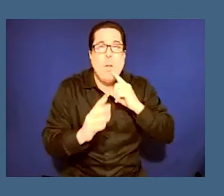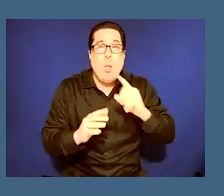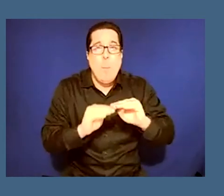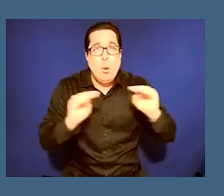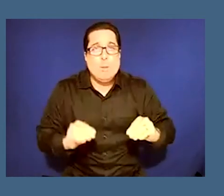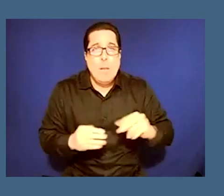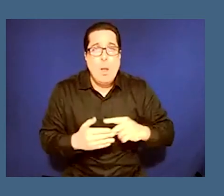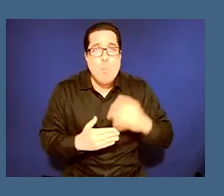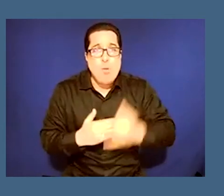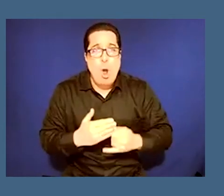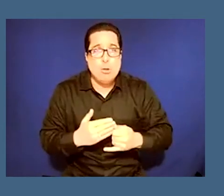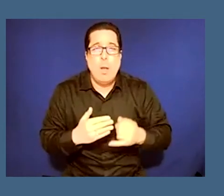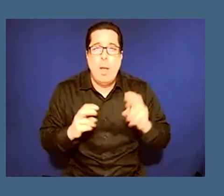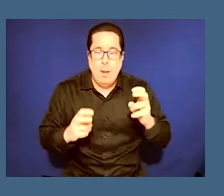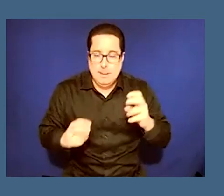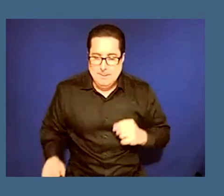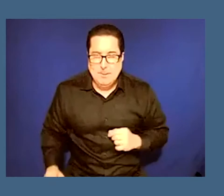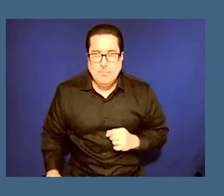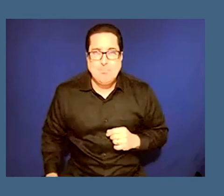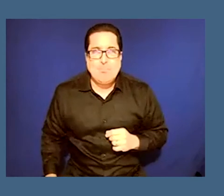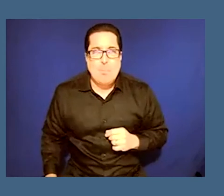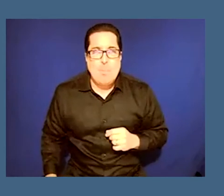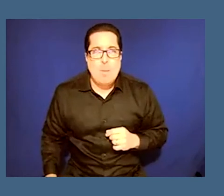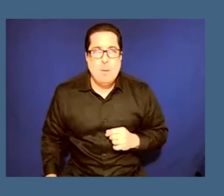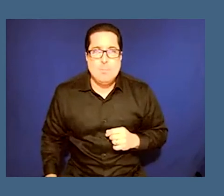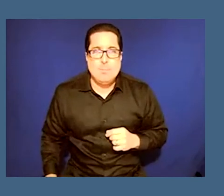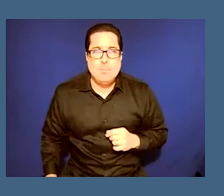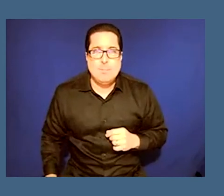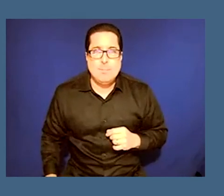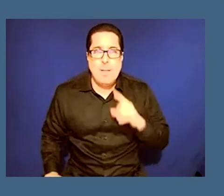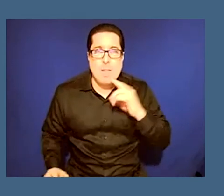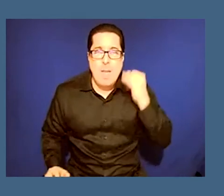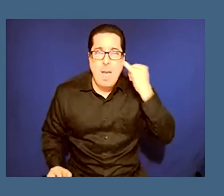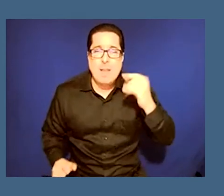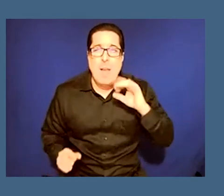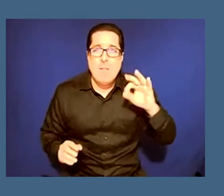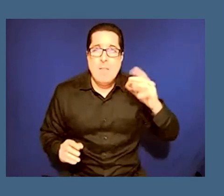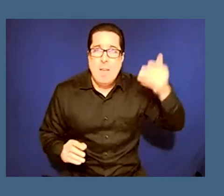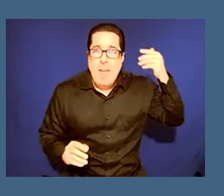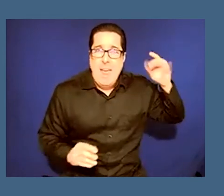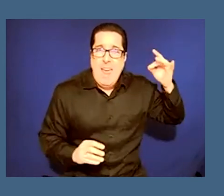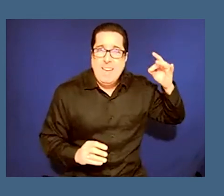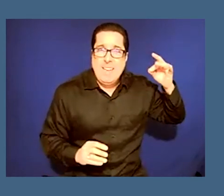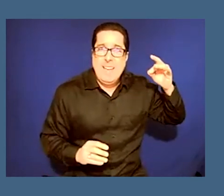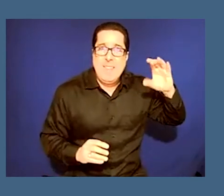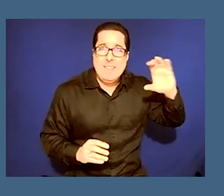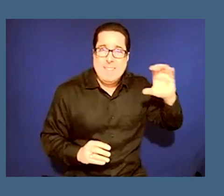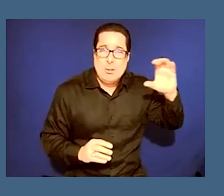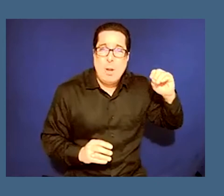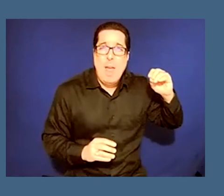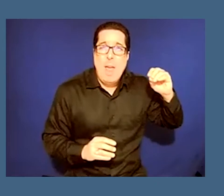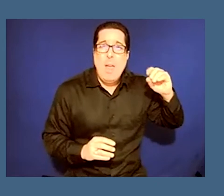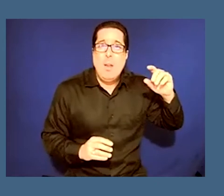you know idea of the 18th century realized first in the 19th century refined in the late 20th century and really